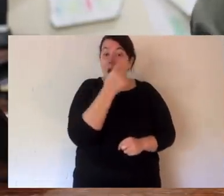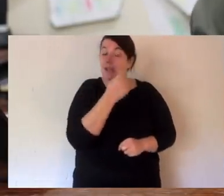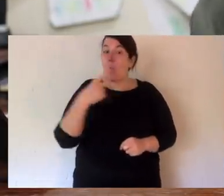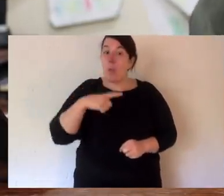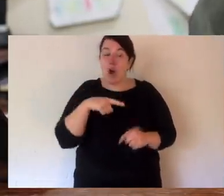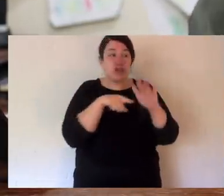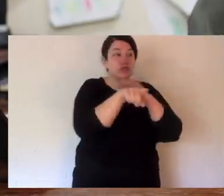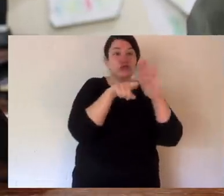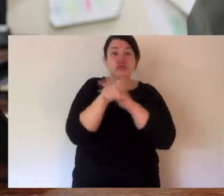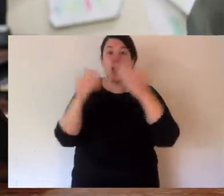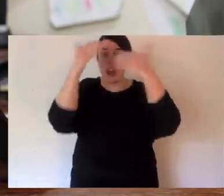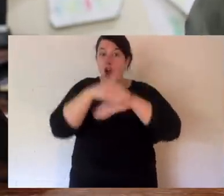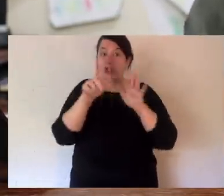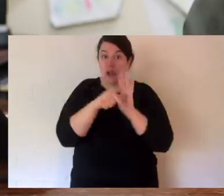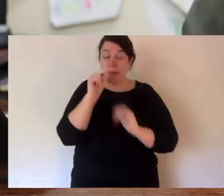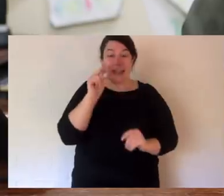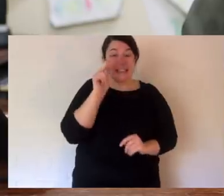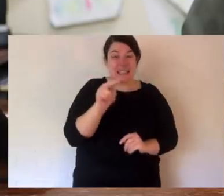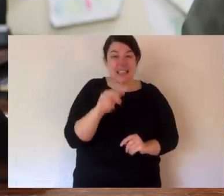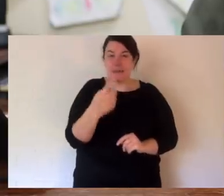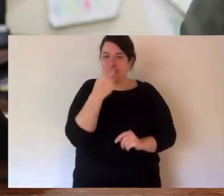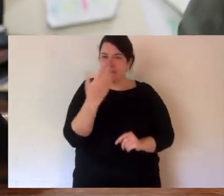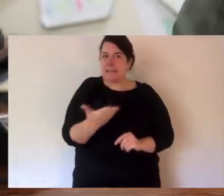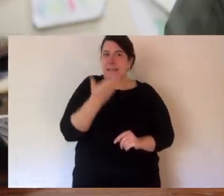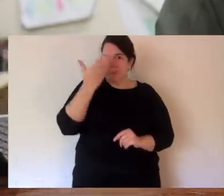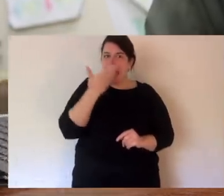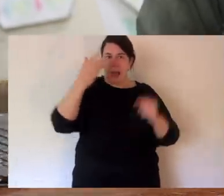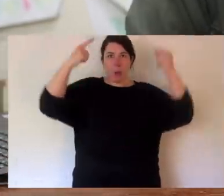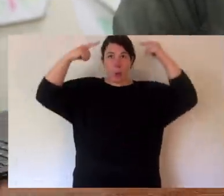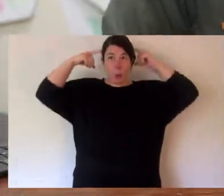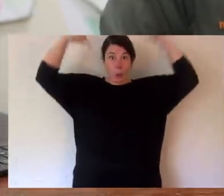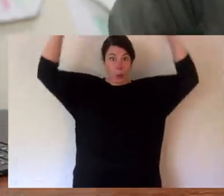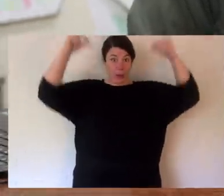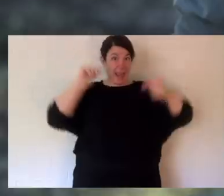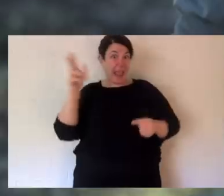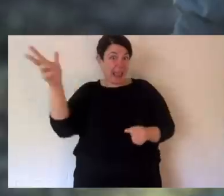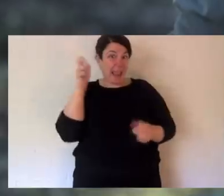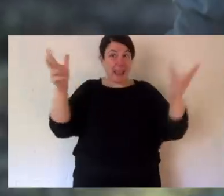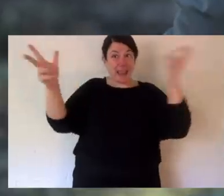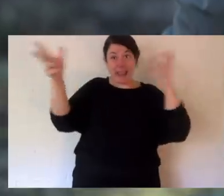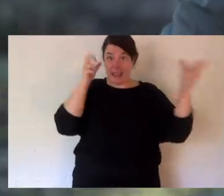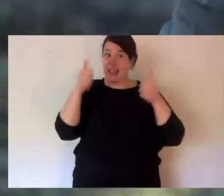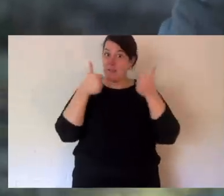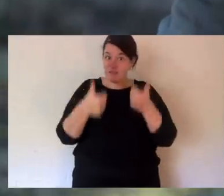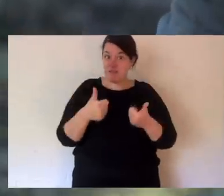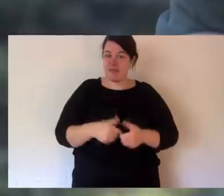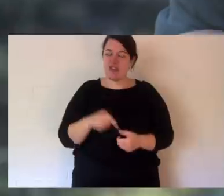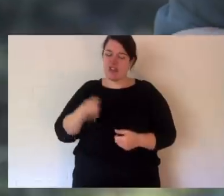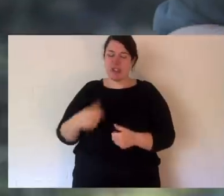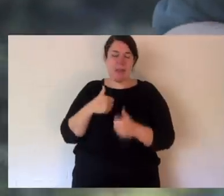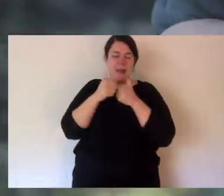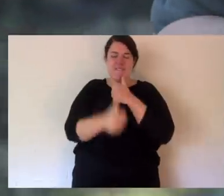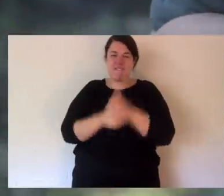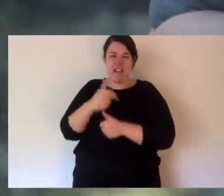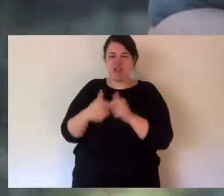because she's nocturnal. Her nose has a good sense of smell. Ears, she obviously hears well. They're actually one of my